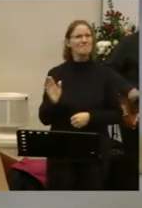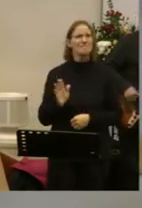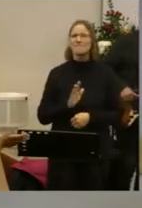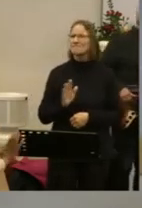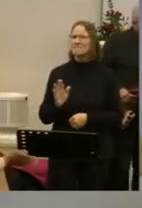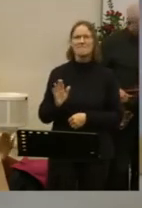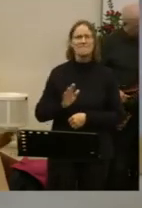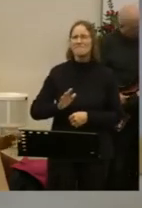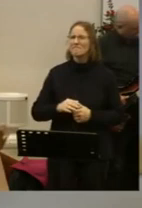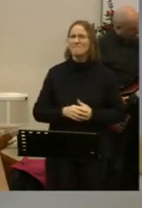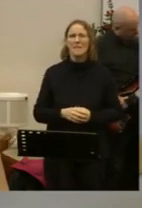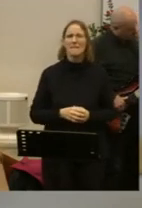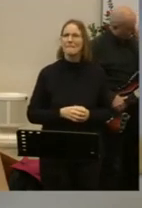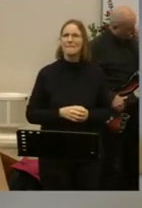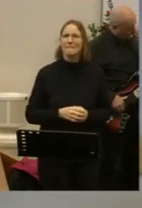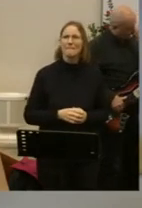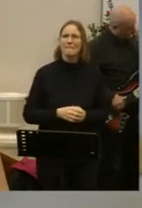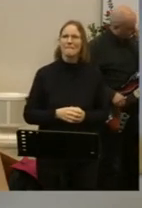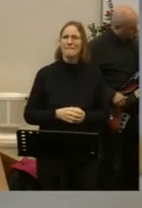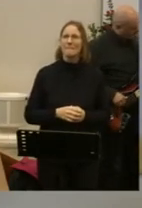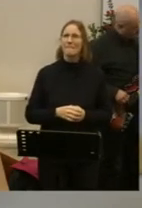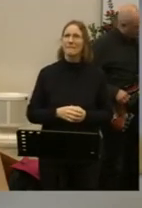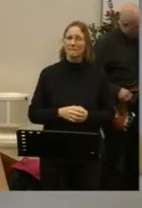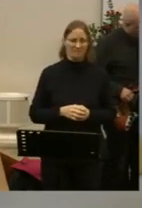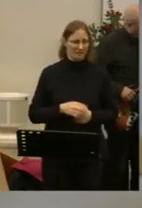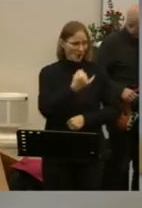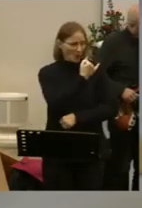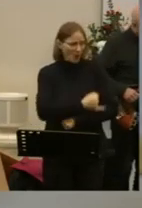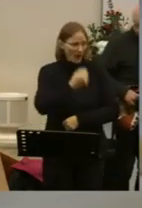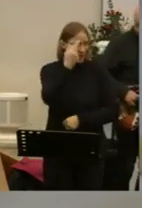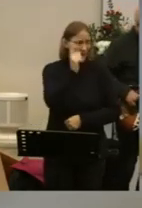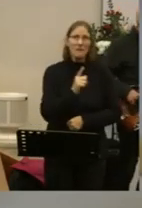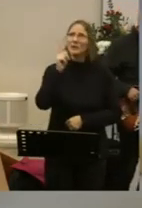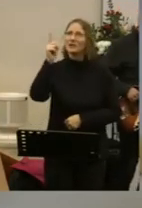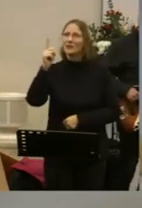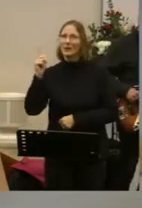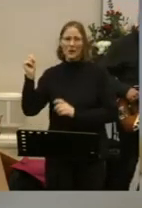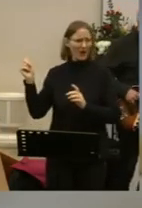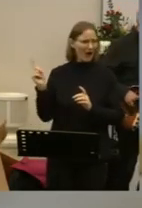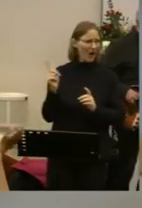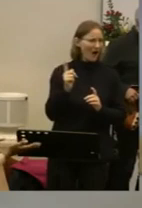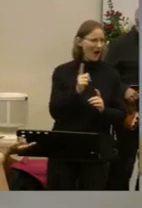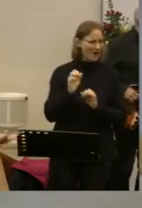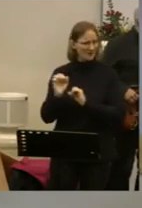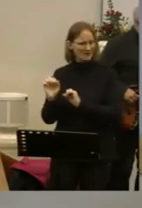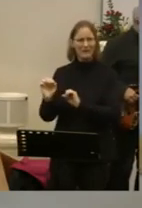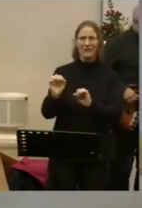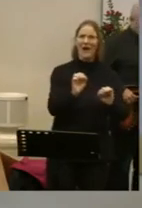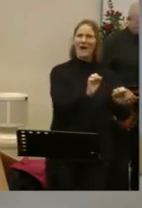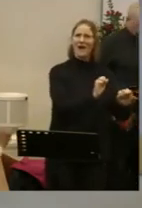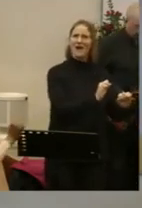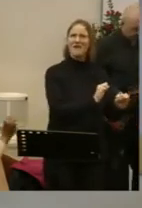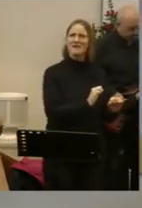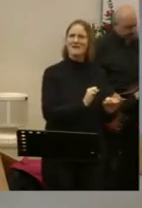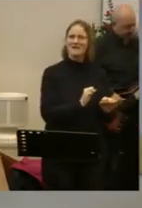grow weary. You're the defender of the